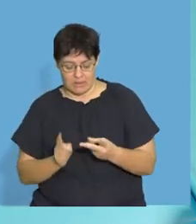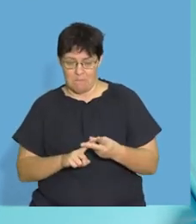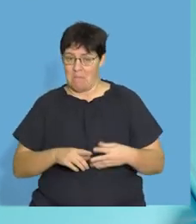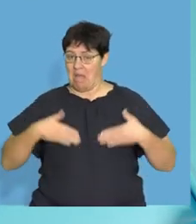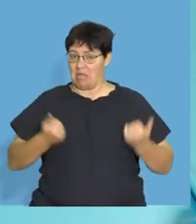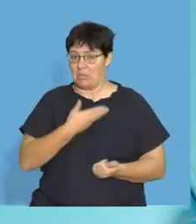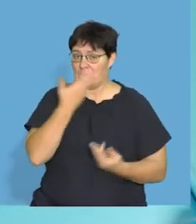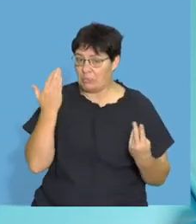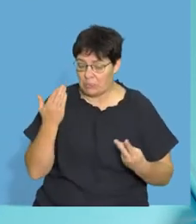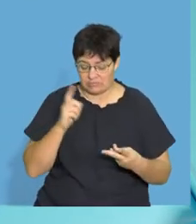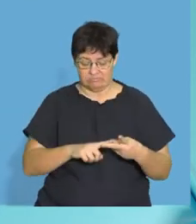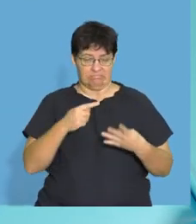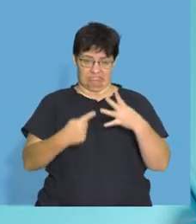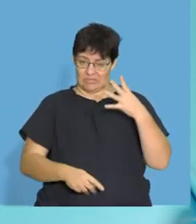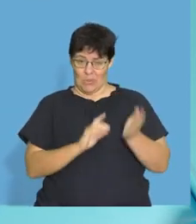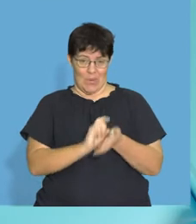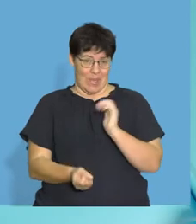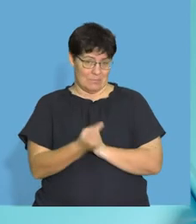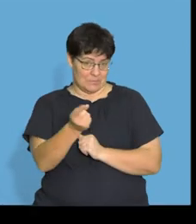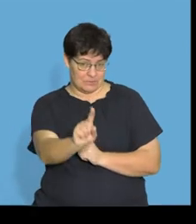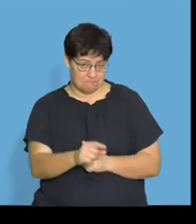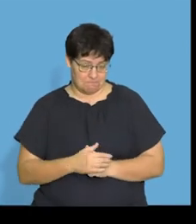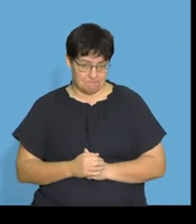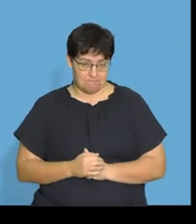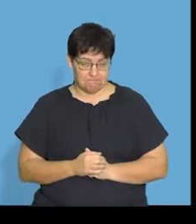Maybe I'm unhealthy? What exactly is going to happen?